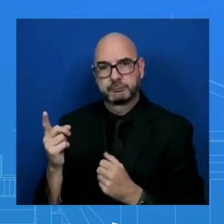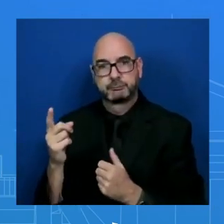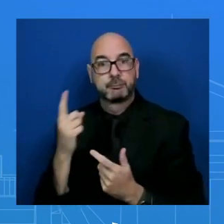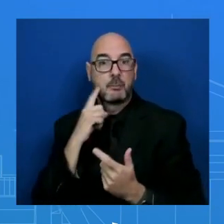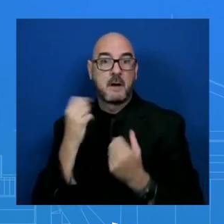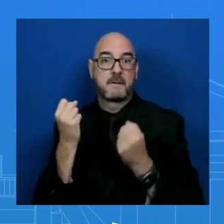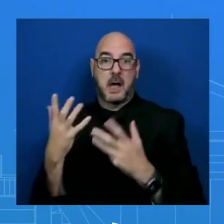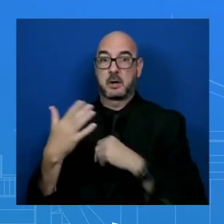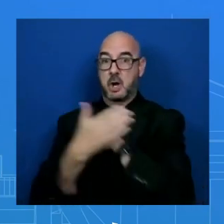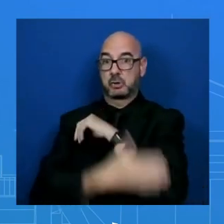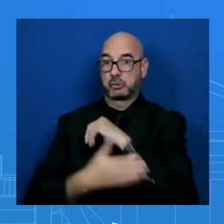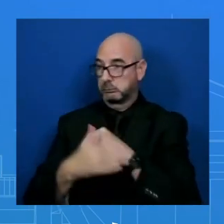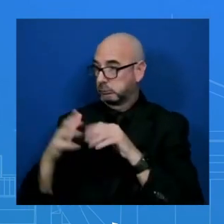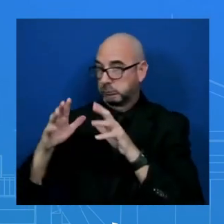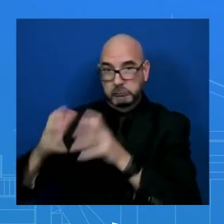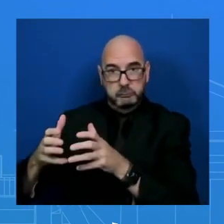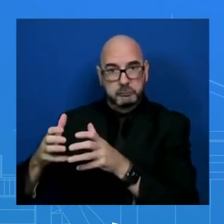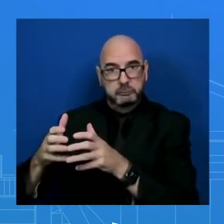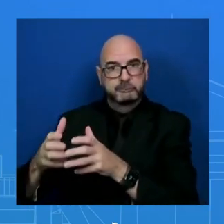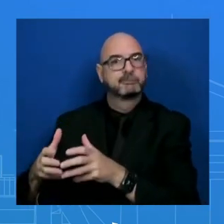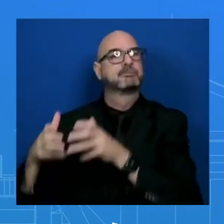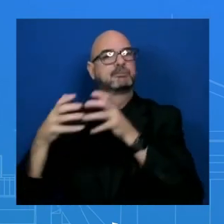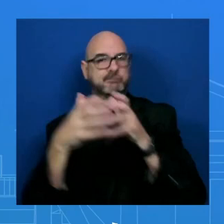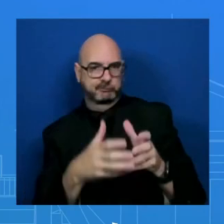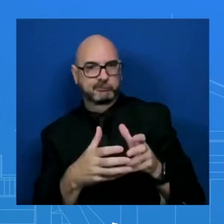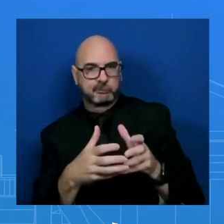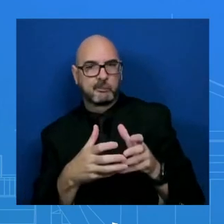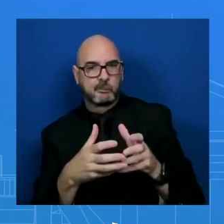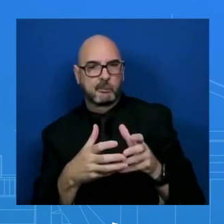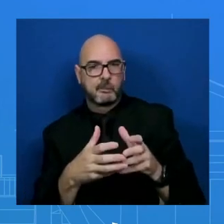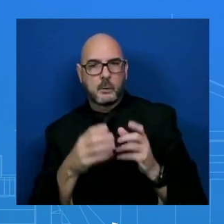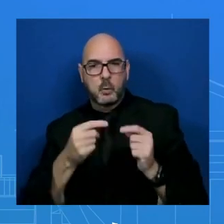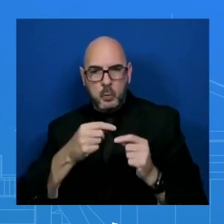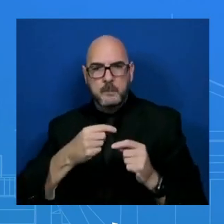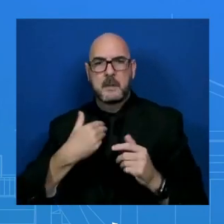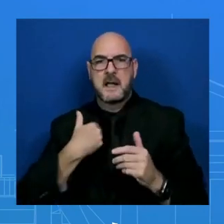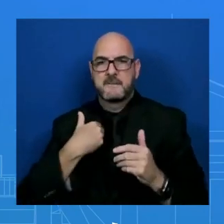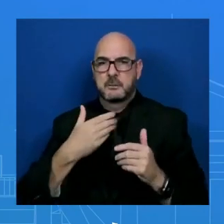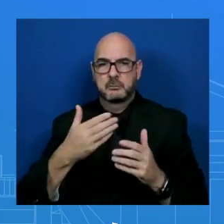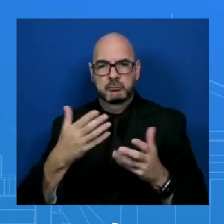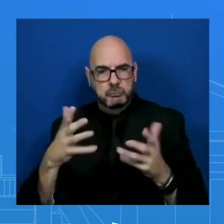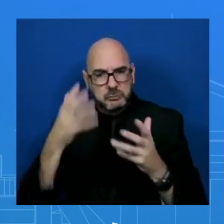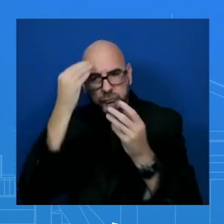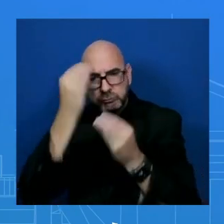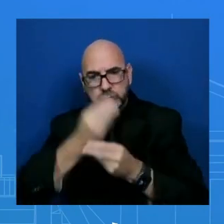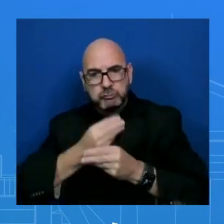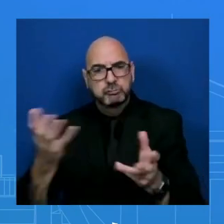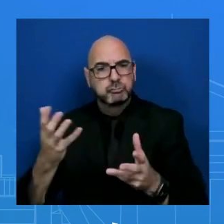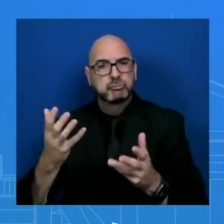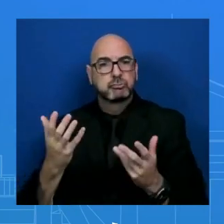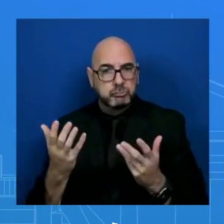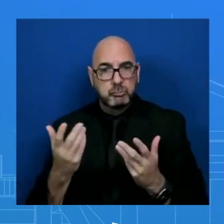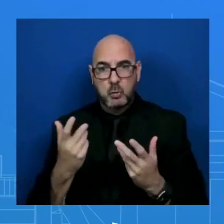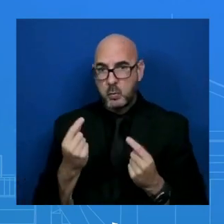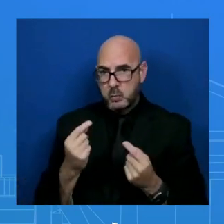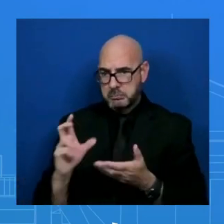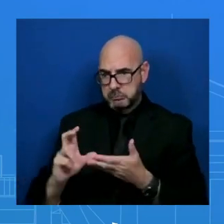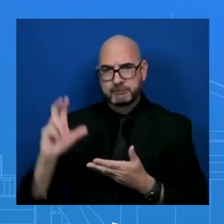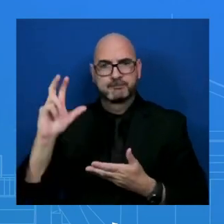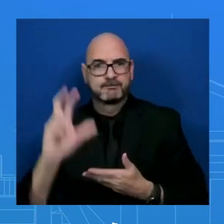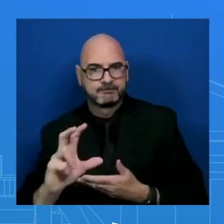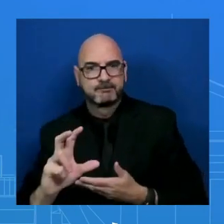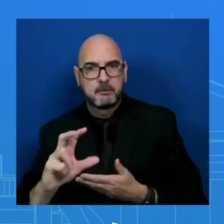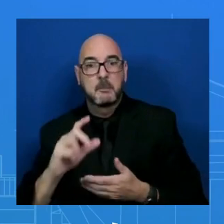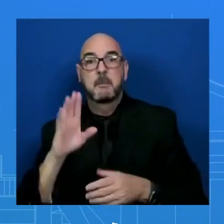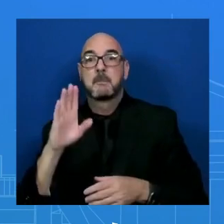resources necessary. And we've said that we're willing to put forward a substantial investment to do that, and we're asking other countries to do the same. Last question. The Press.